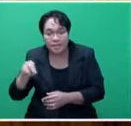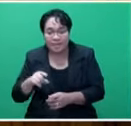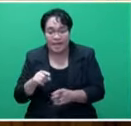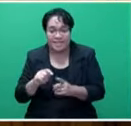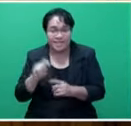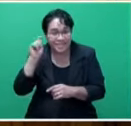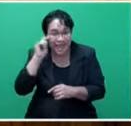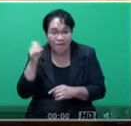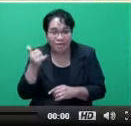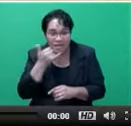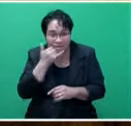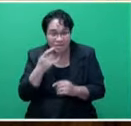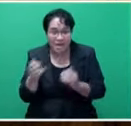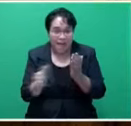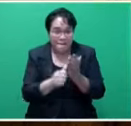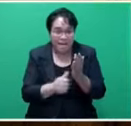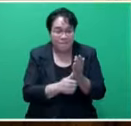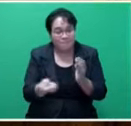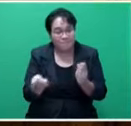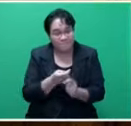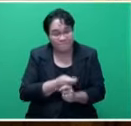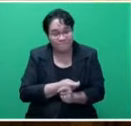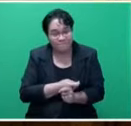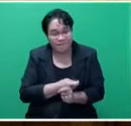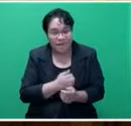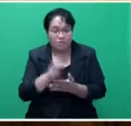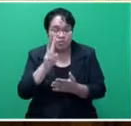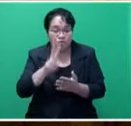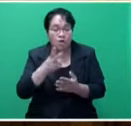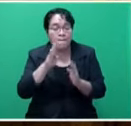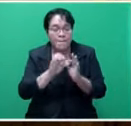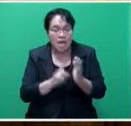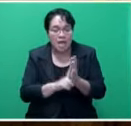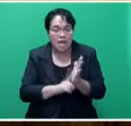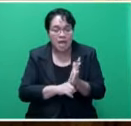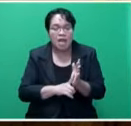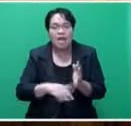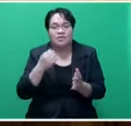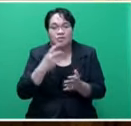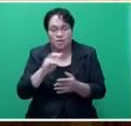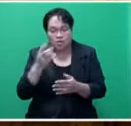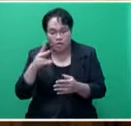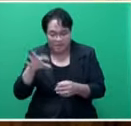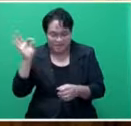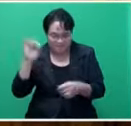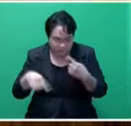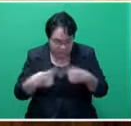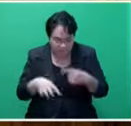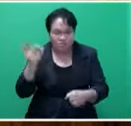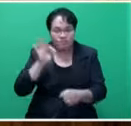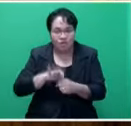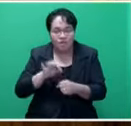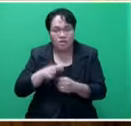telecommunications amendment number 2 bill 2020 be debated voted upon and be